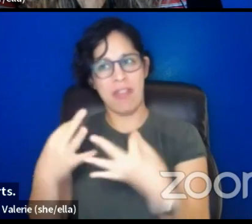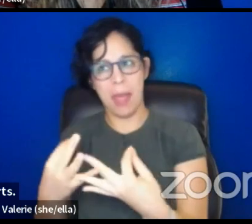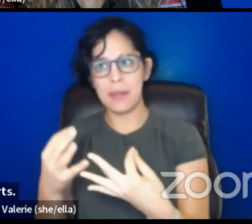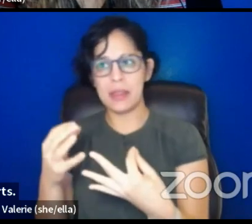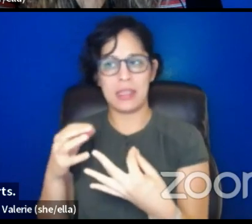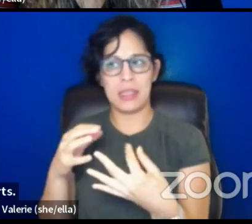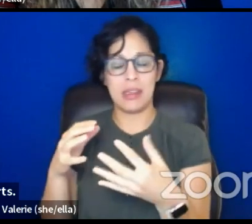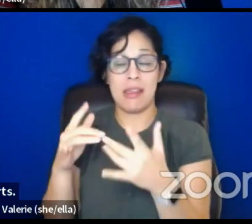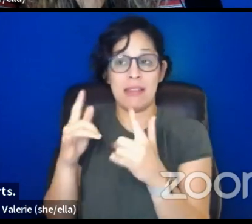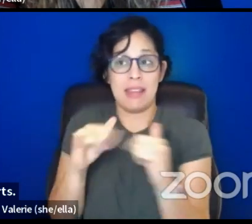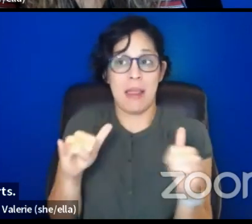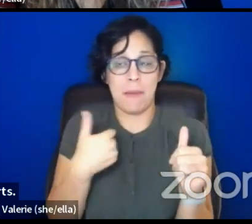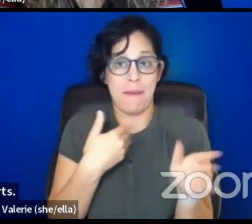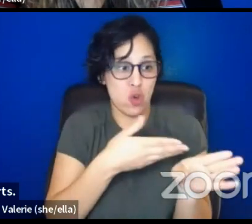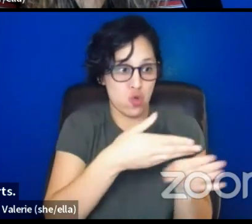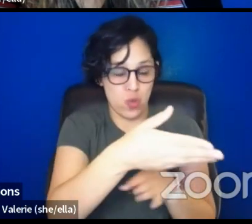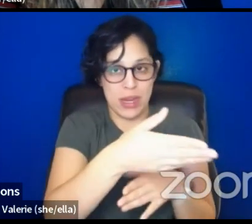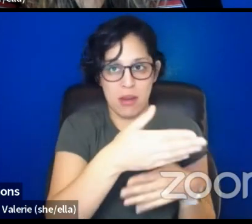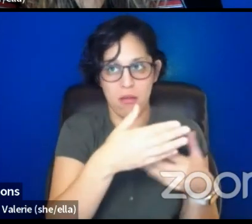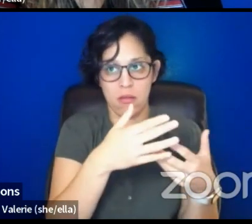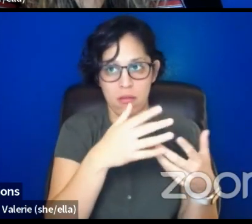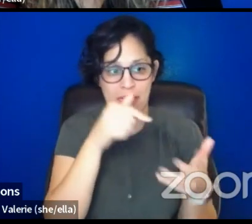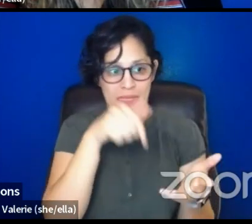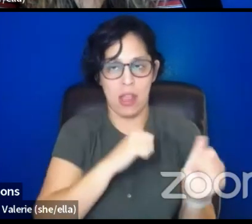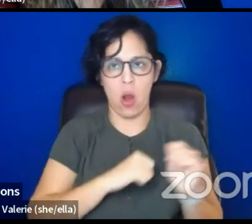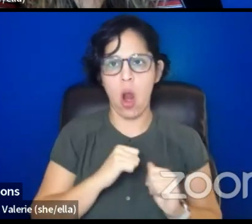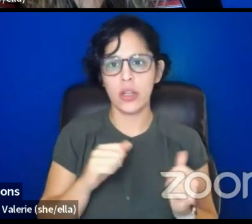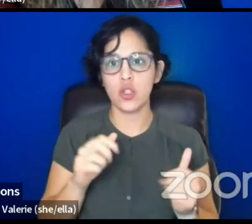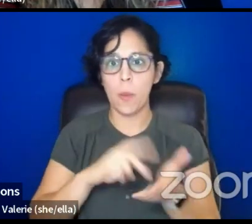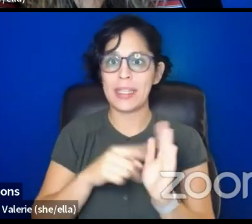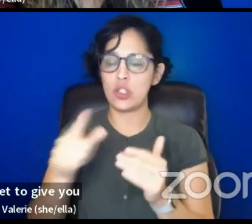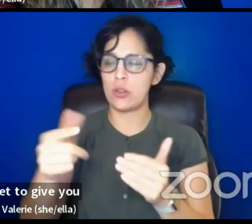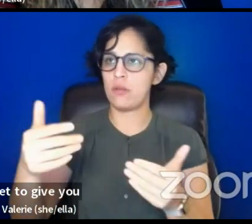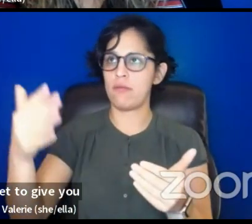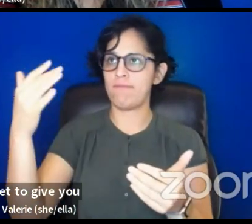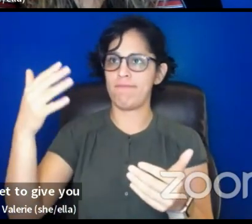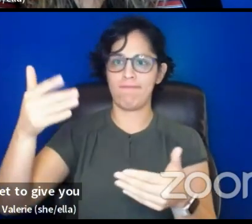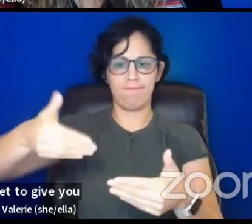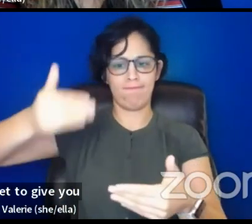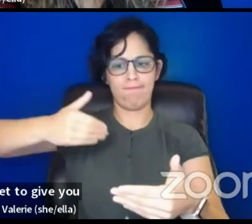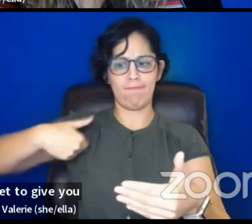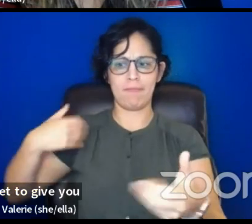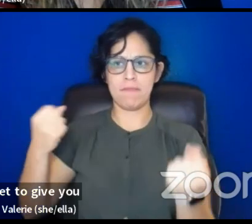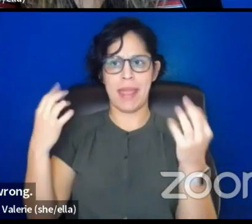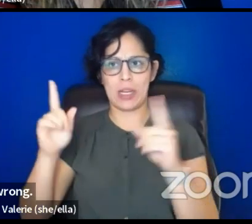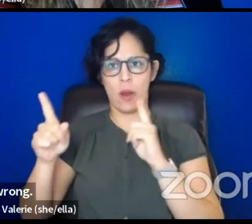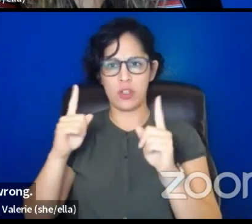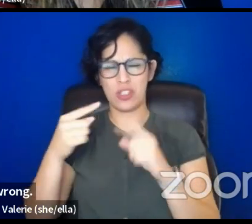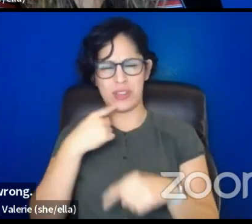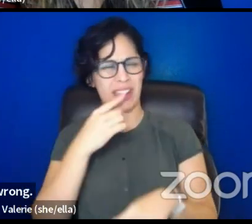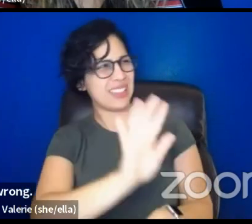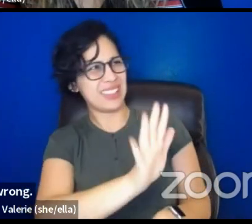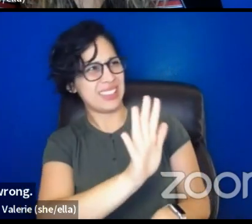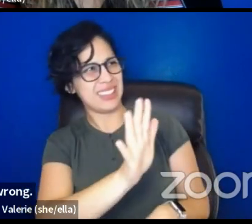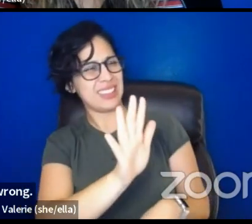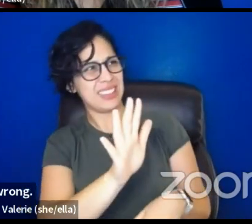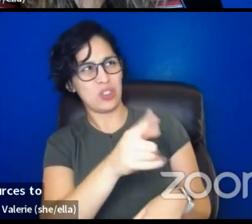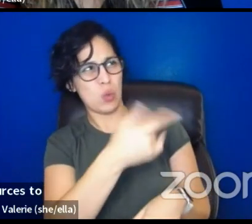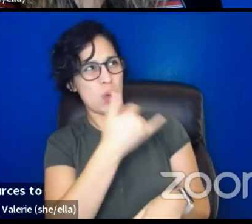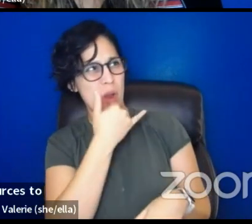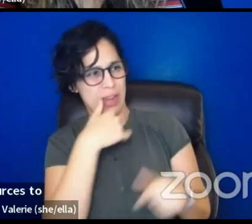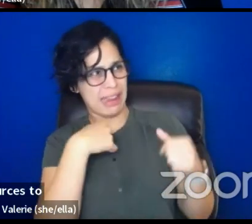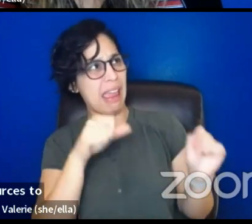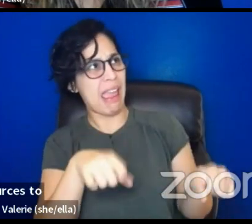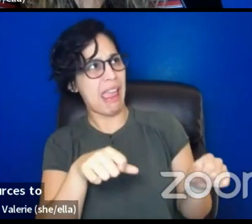so many earlier conversations that get to give you that red flag saying, no, you're wrong, and then, and then have the resources to